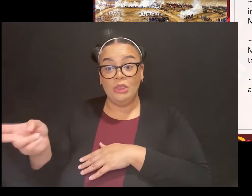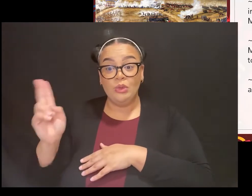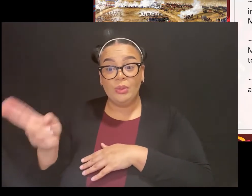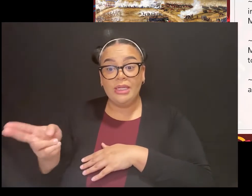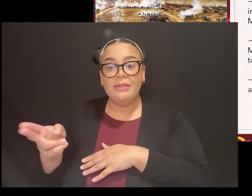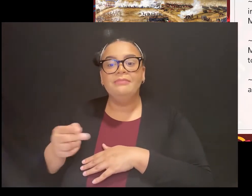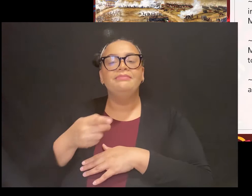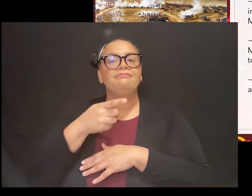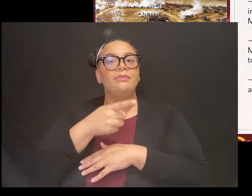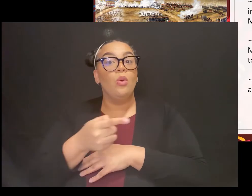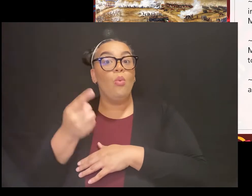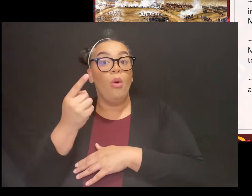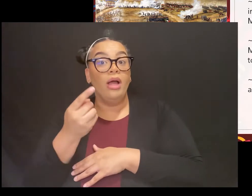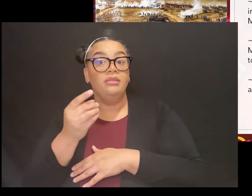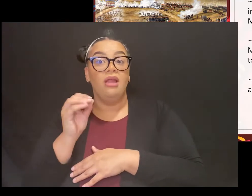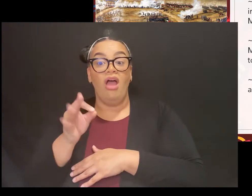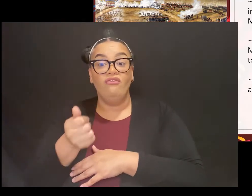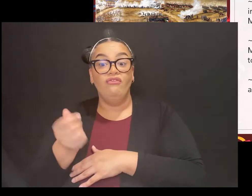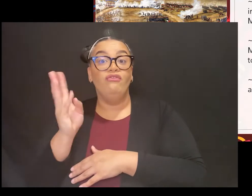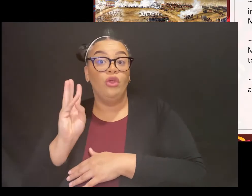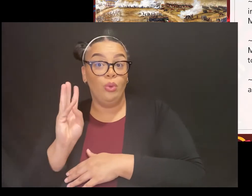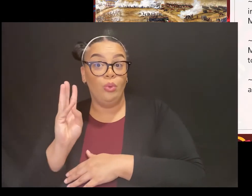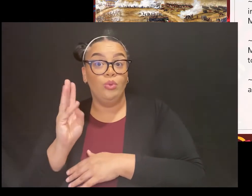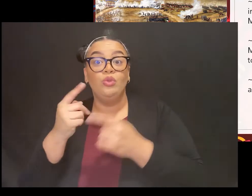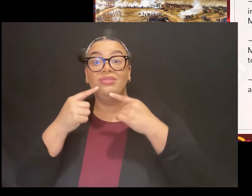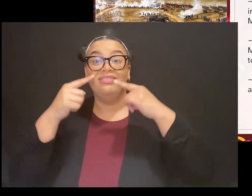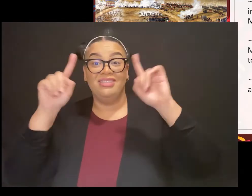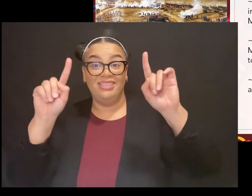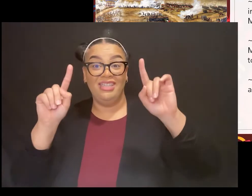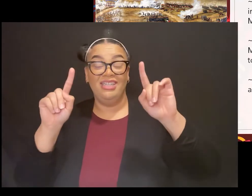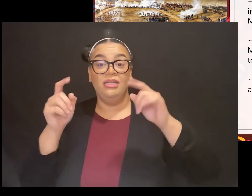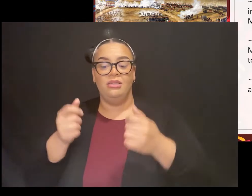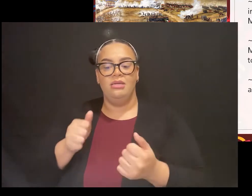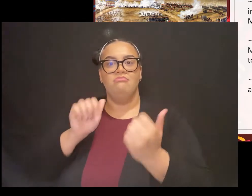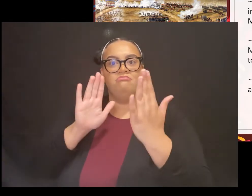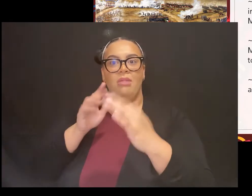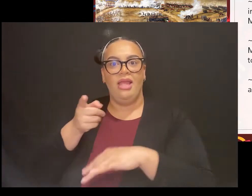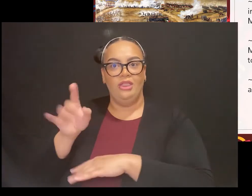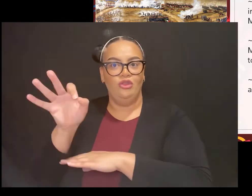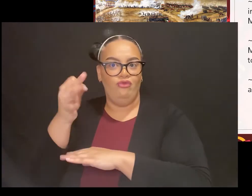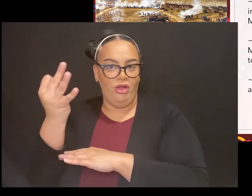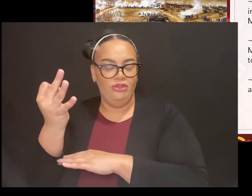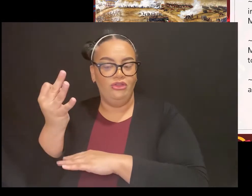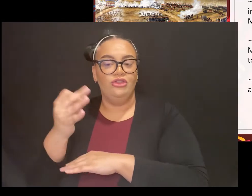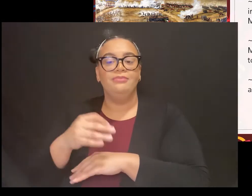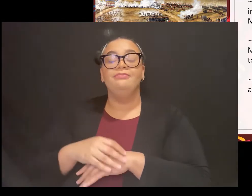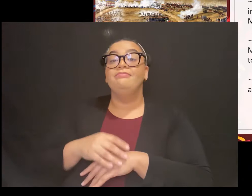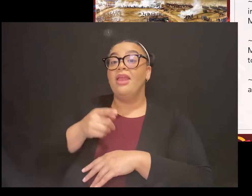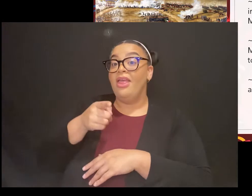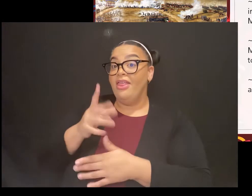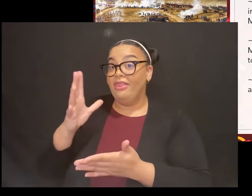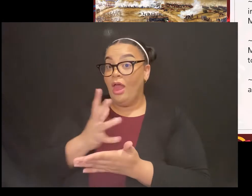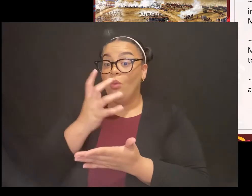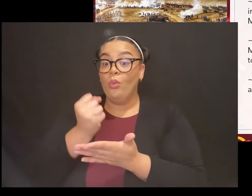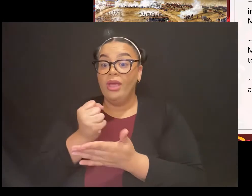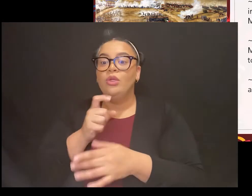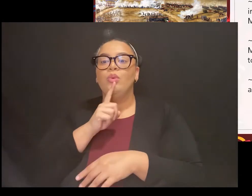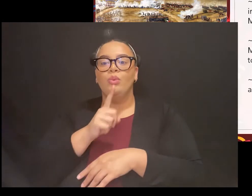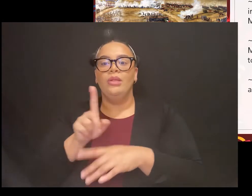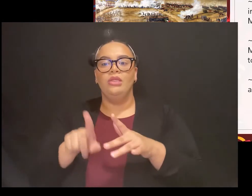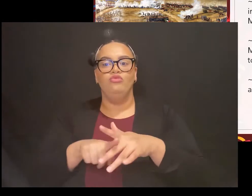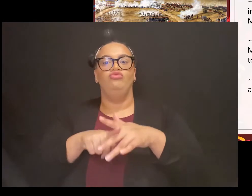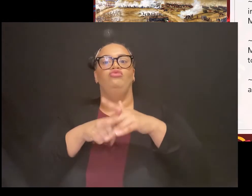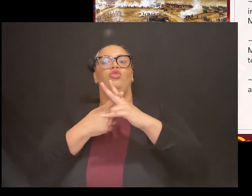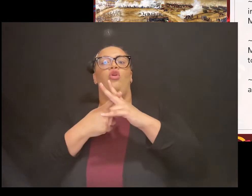French in battle. The victory fueled the Mexican resistance movement and later, El Movimiento, which